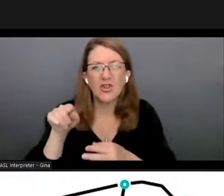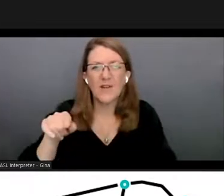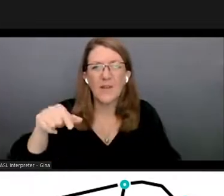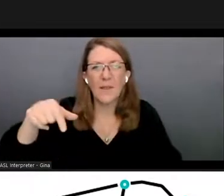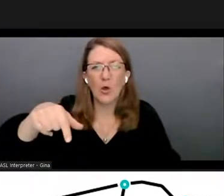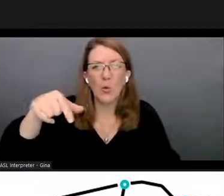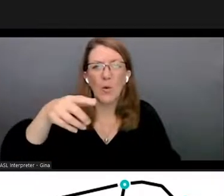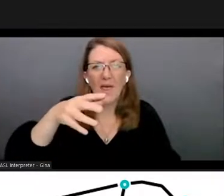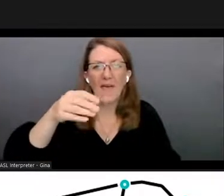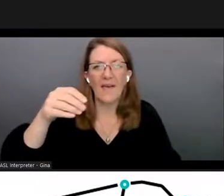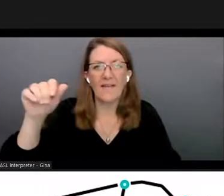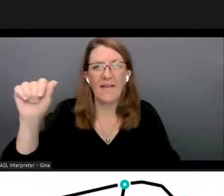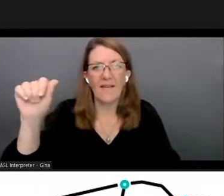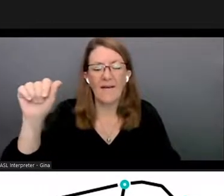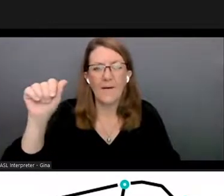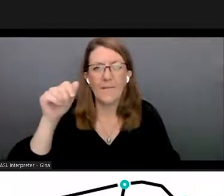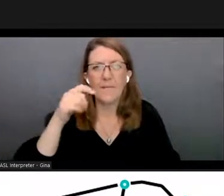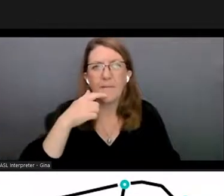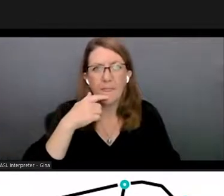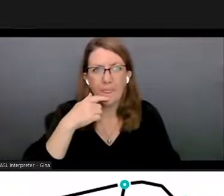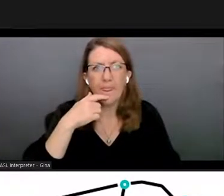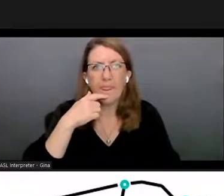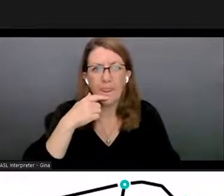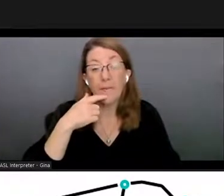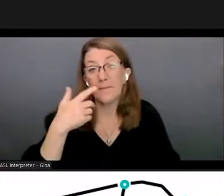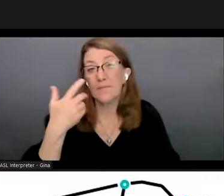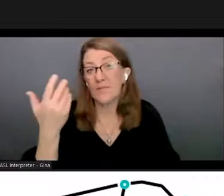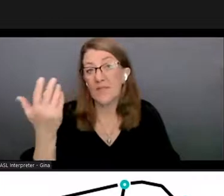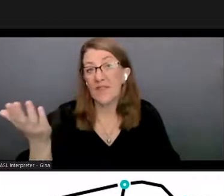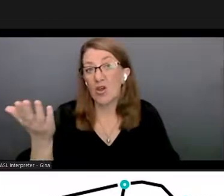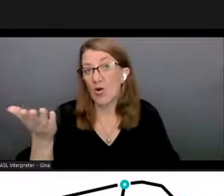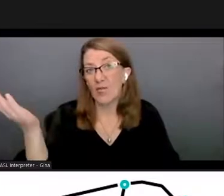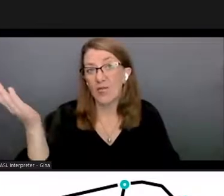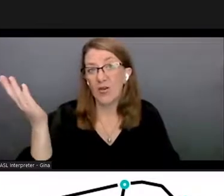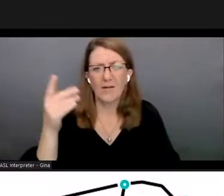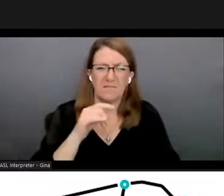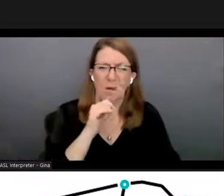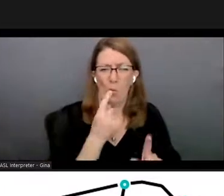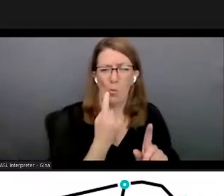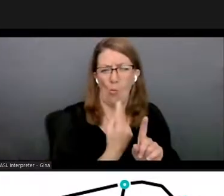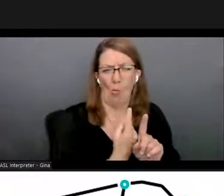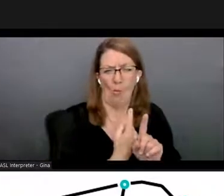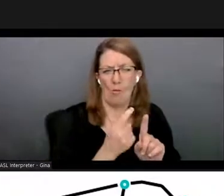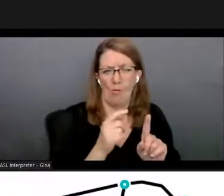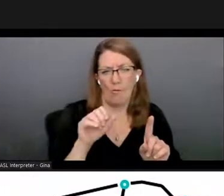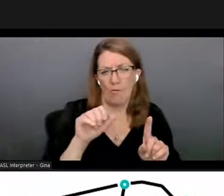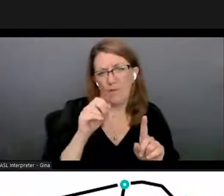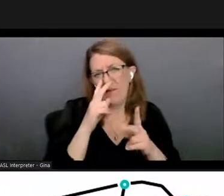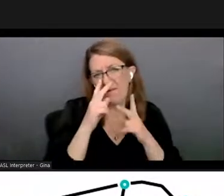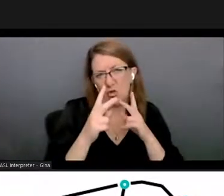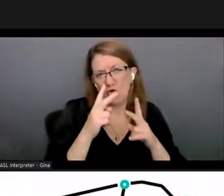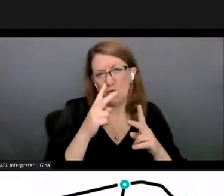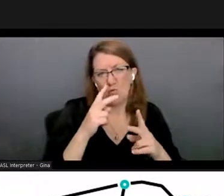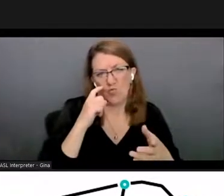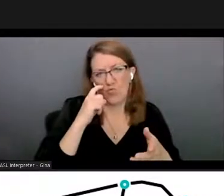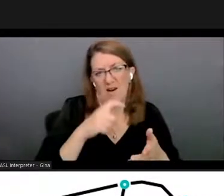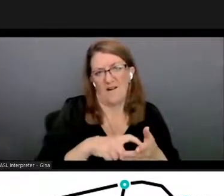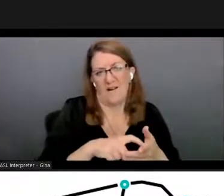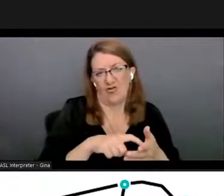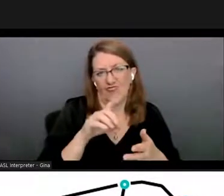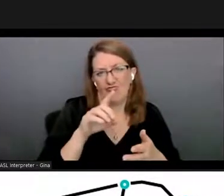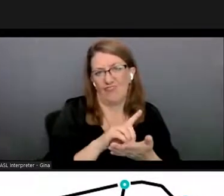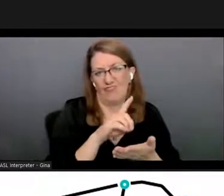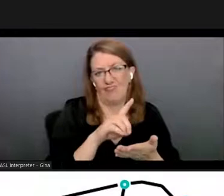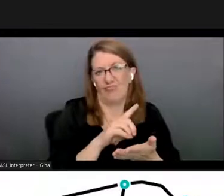they they exist so we're not saying this is the only visual recognizing dictionary